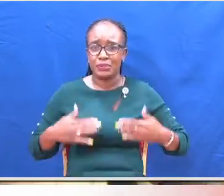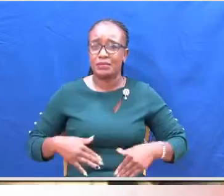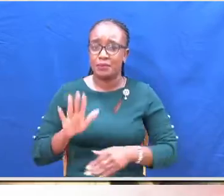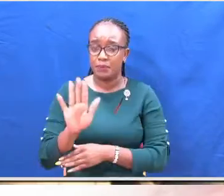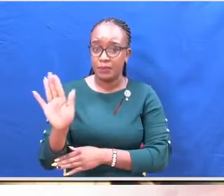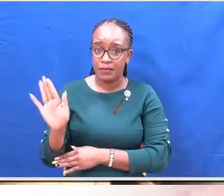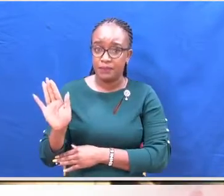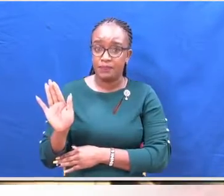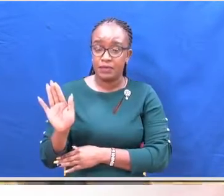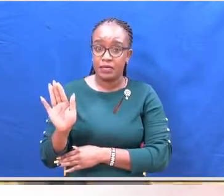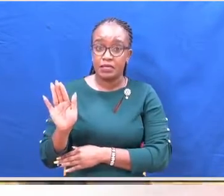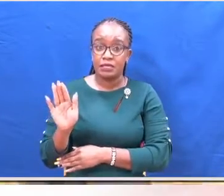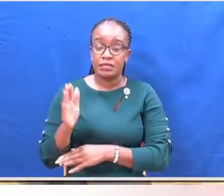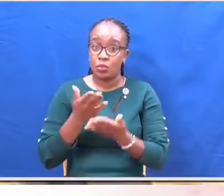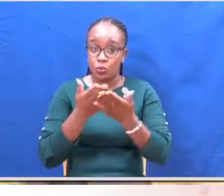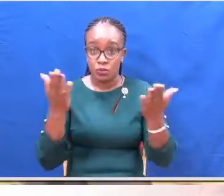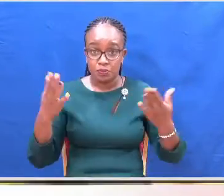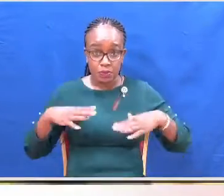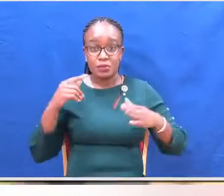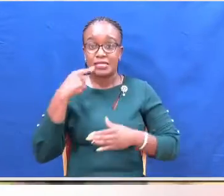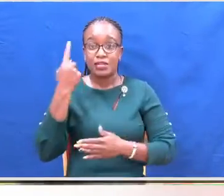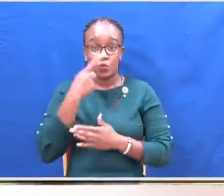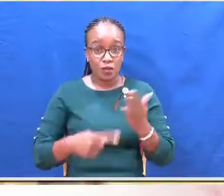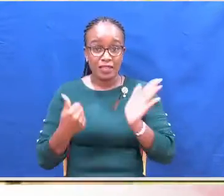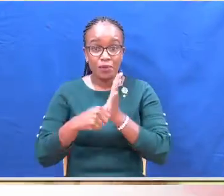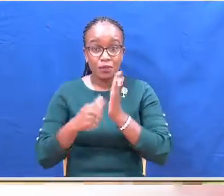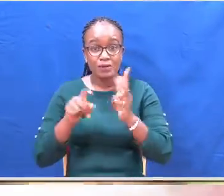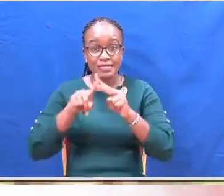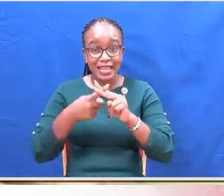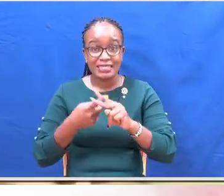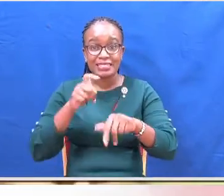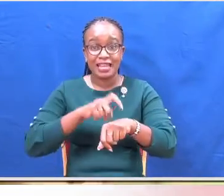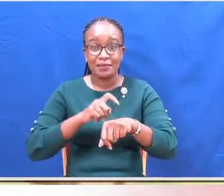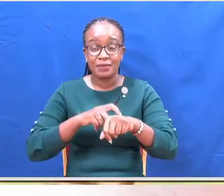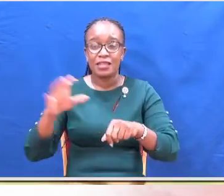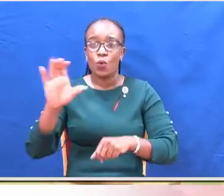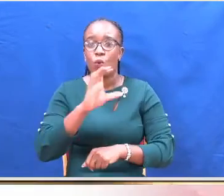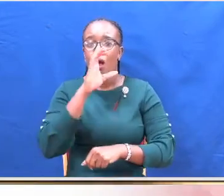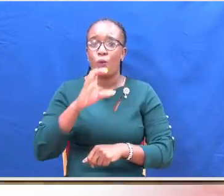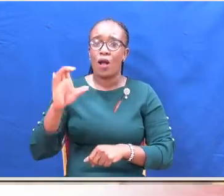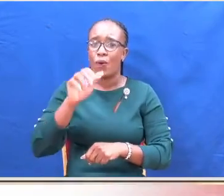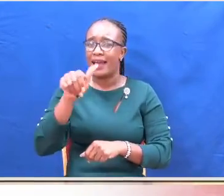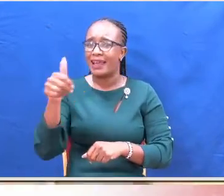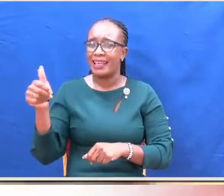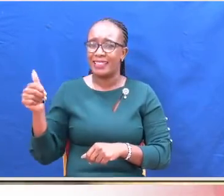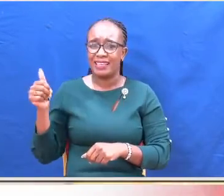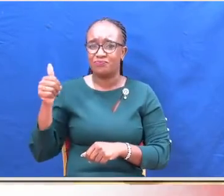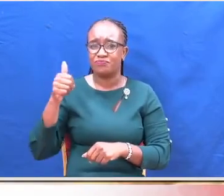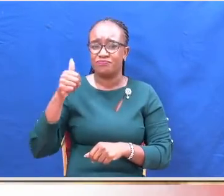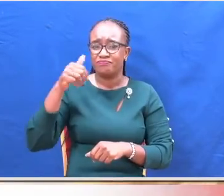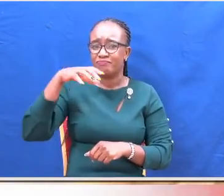According to victims, the problem started after they consumed illicit brio and the swell starts from the left hand,